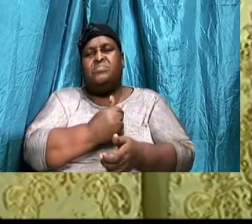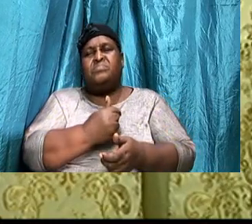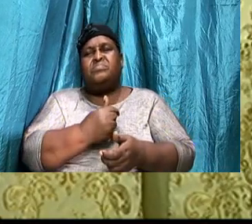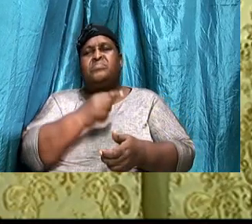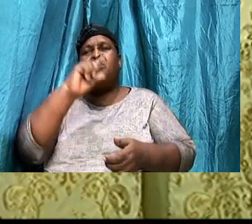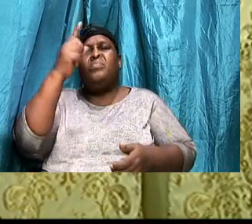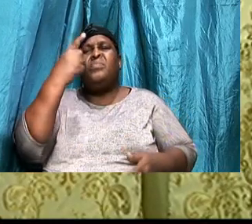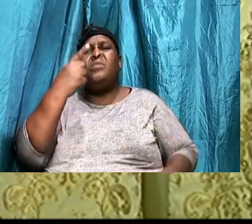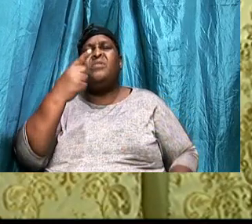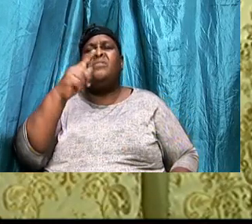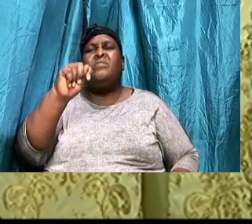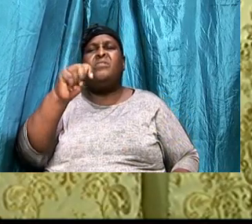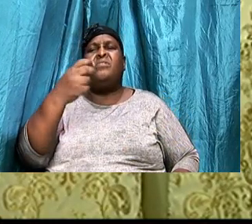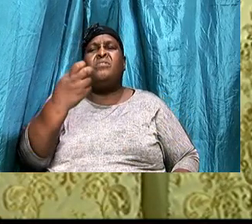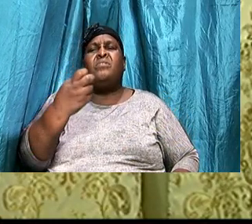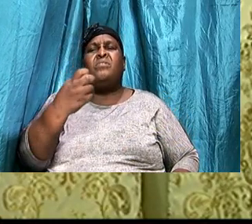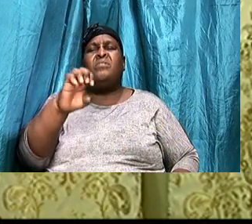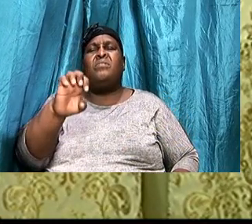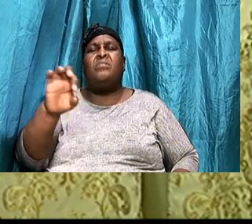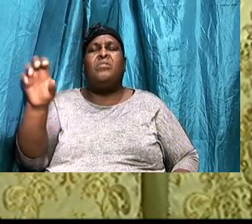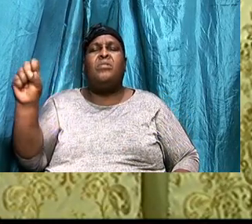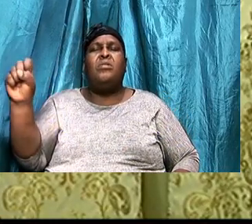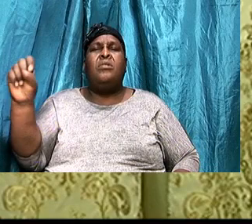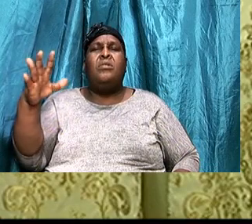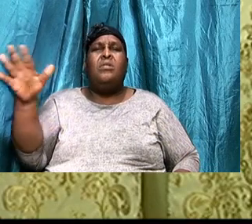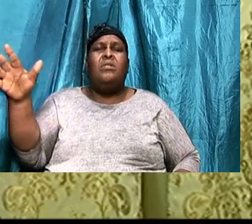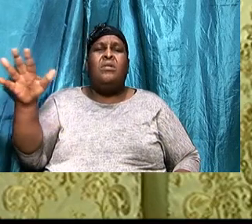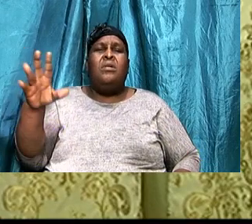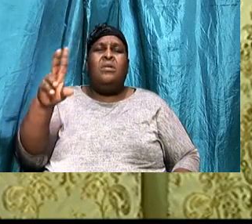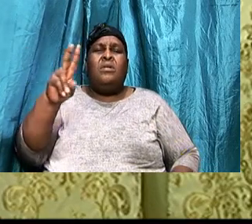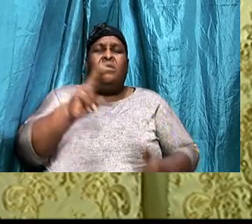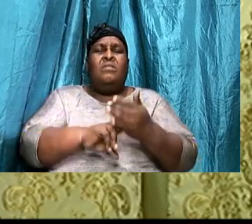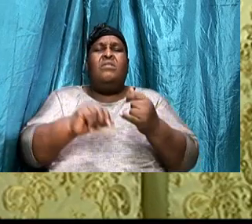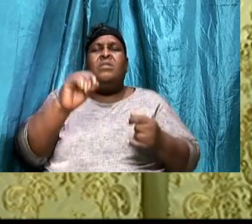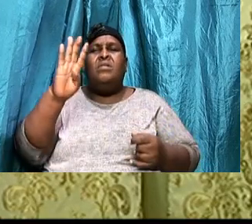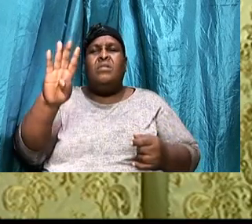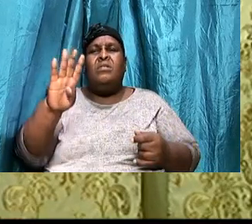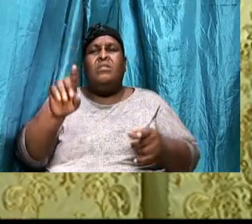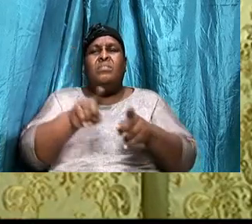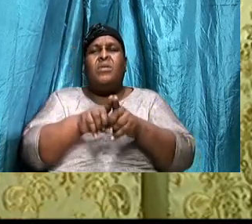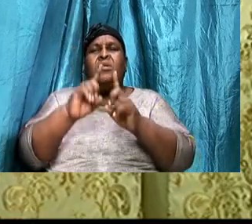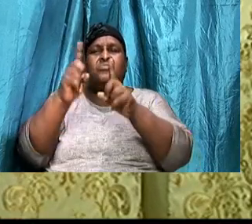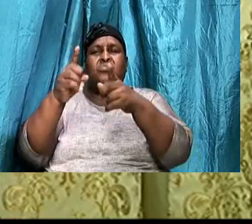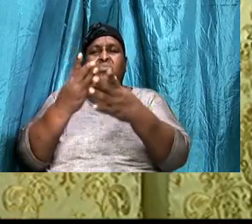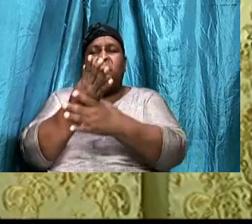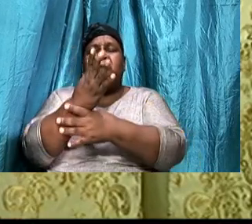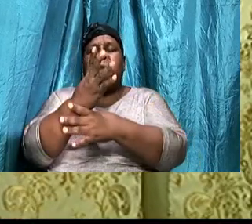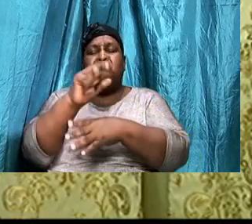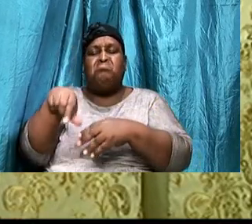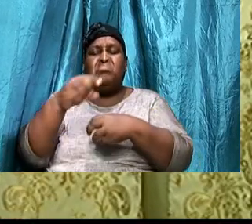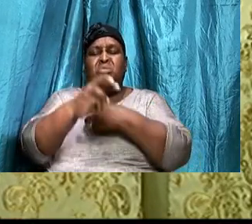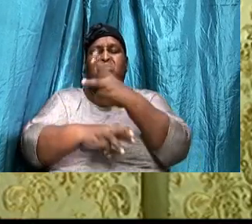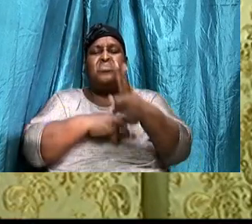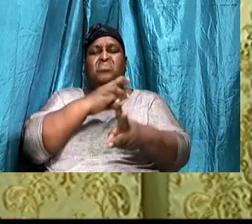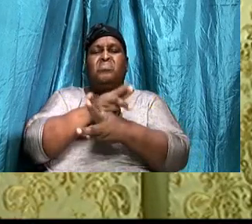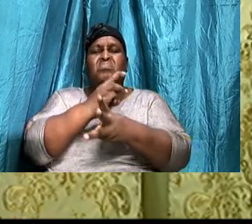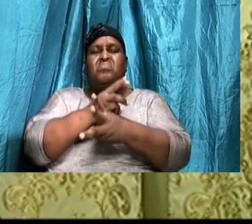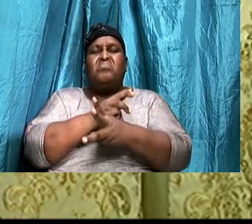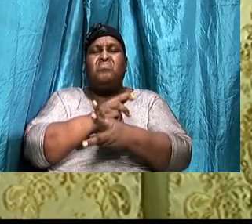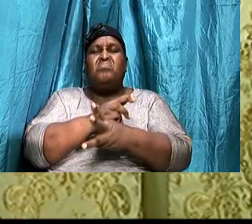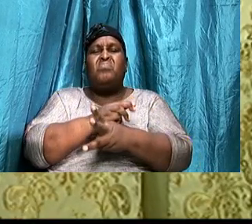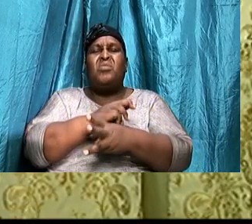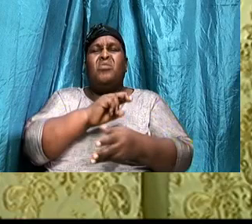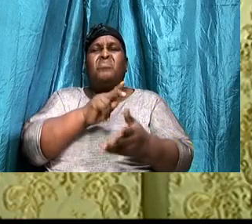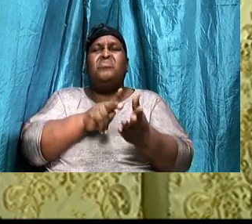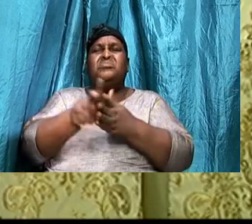First, Testalonians, Two verses, Four, As we go, Through this world, We represent, Another kingdom,